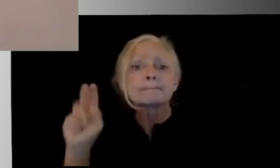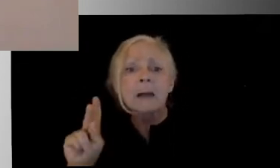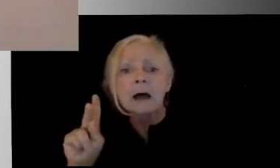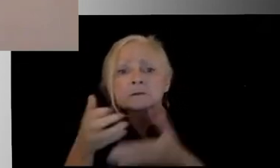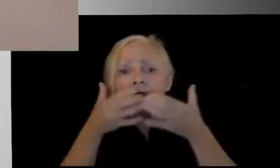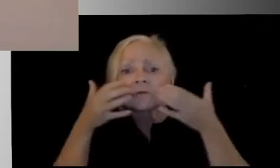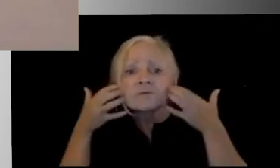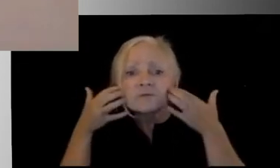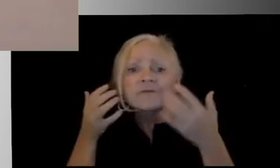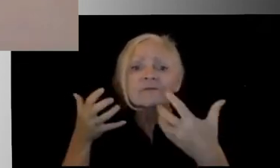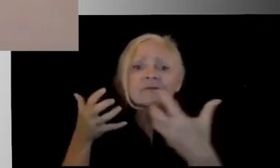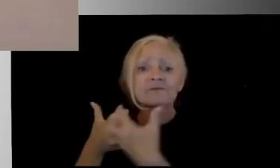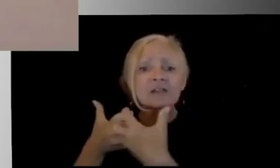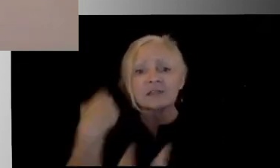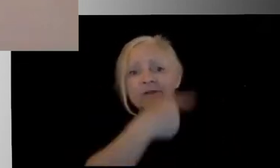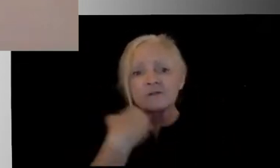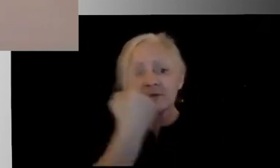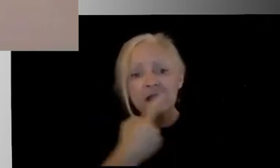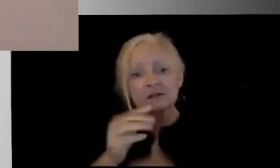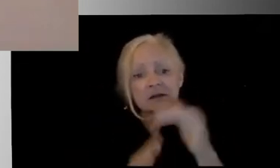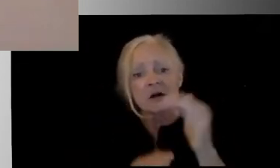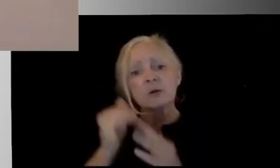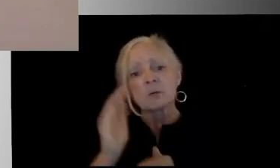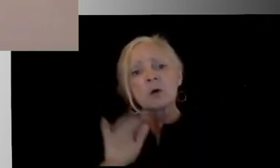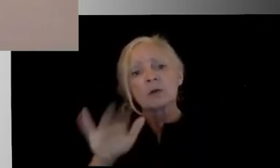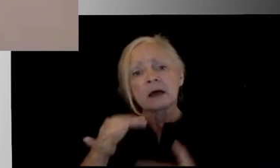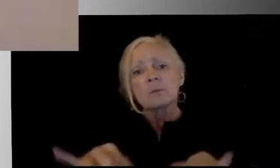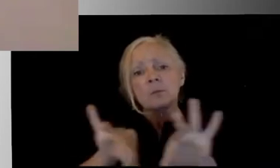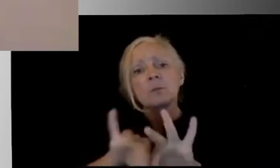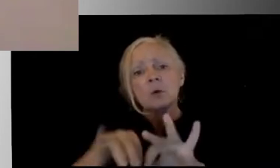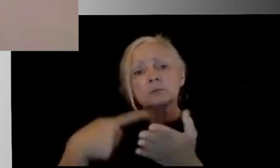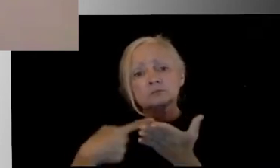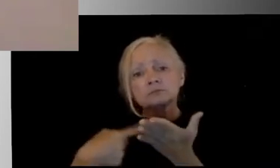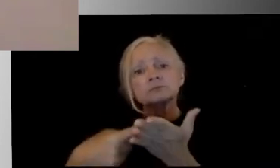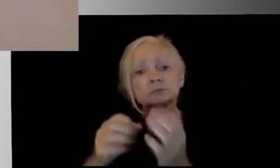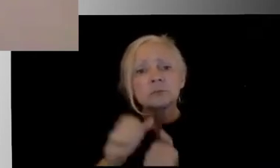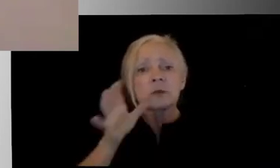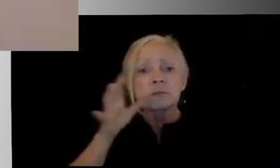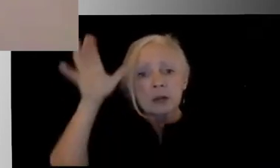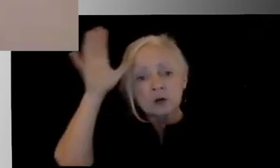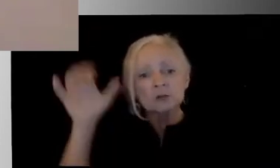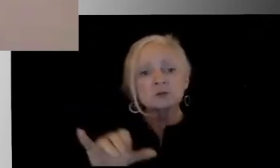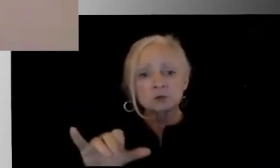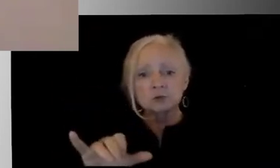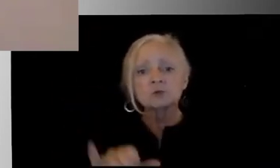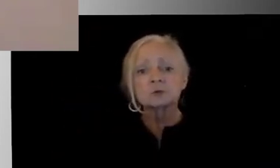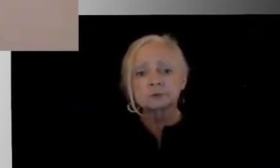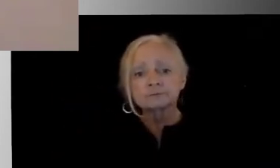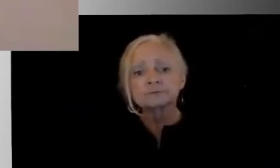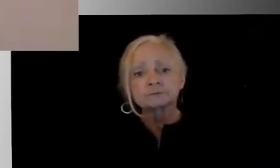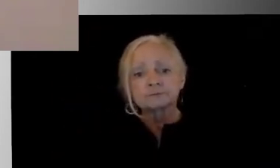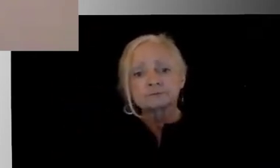you know, just figuring those things out. I think that's a conversation that we need to have with parents to ensure that they're at least doing that part. But